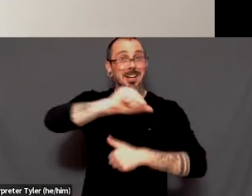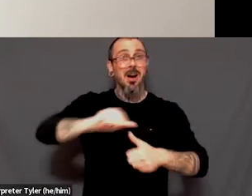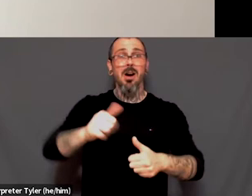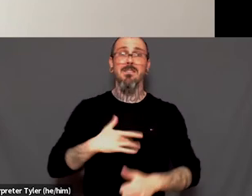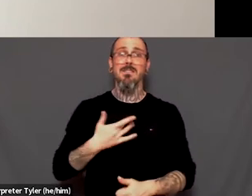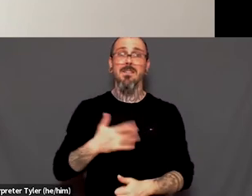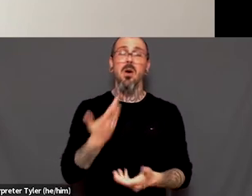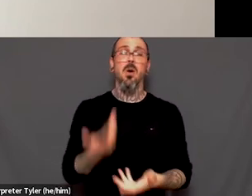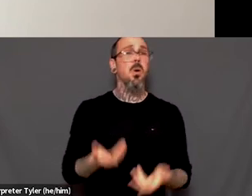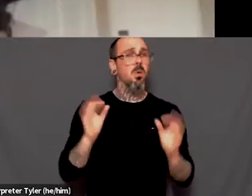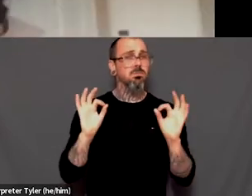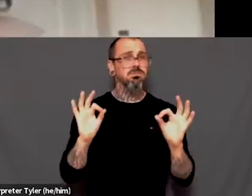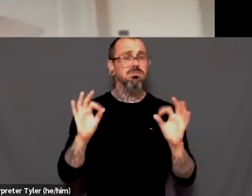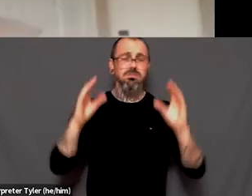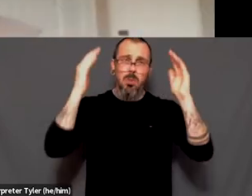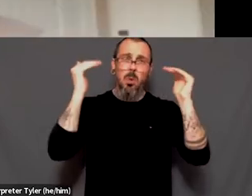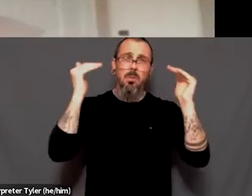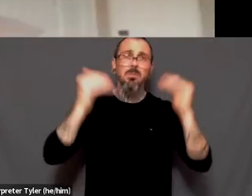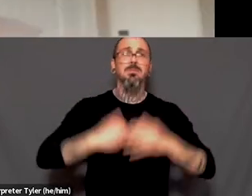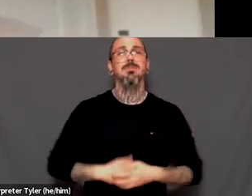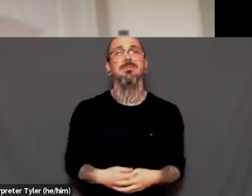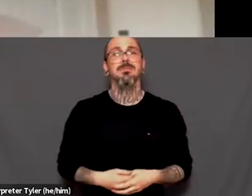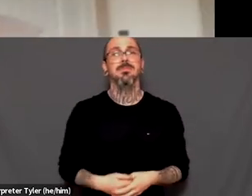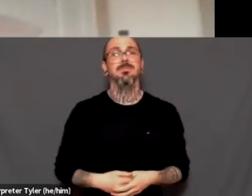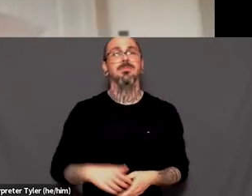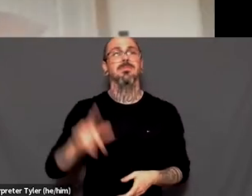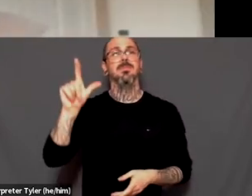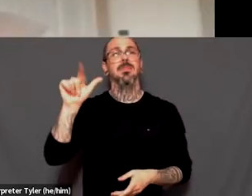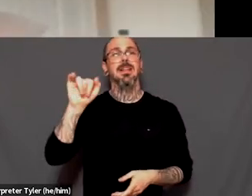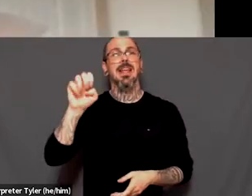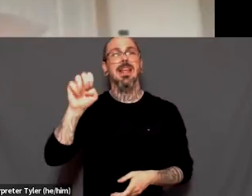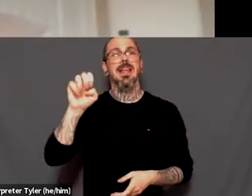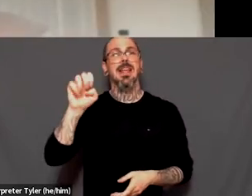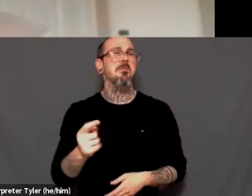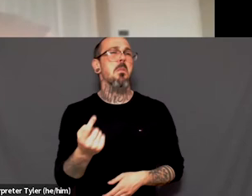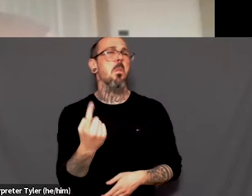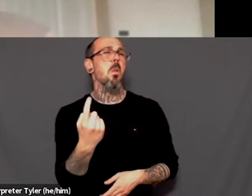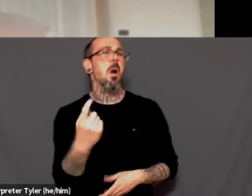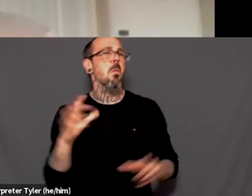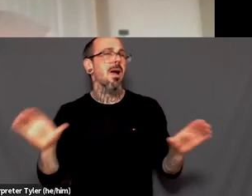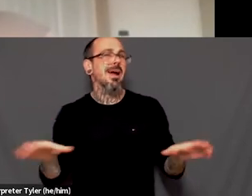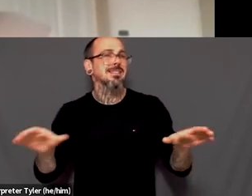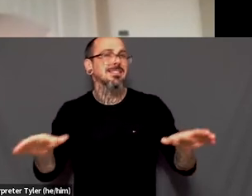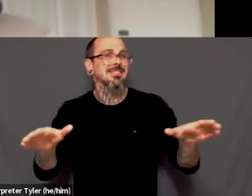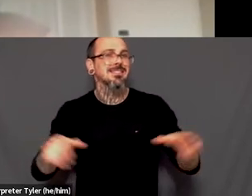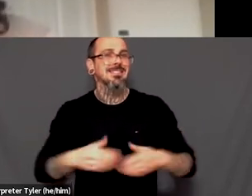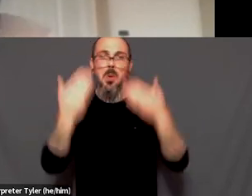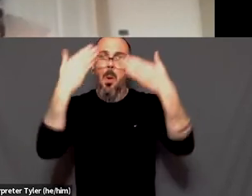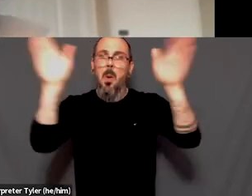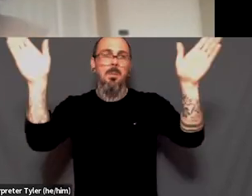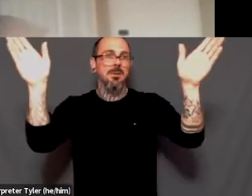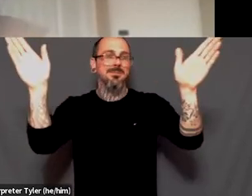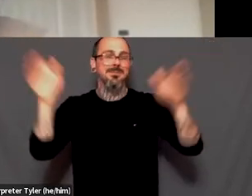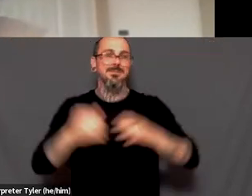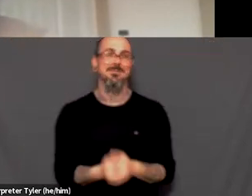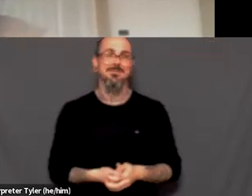Yeah. That's so cool. I have one more call to action. Um, from everyone. Um, this is like near and dear to my